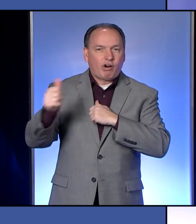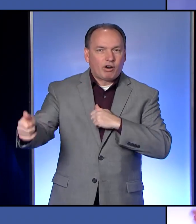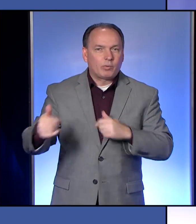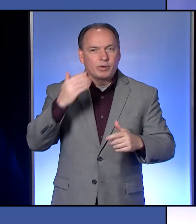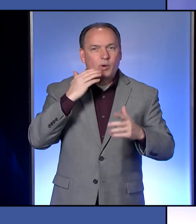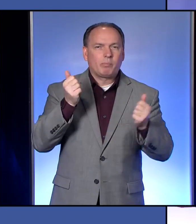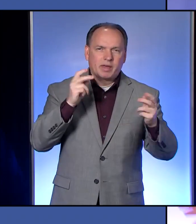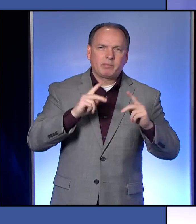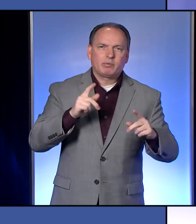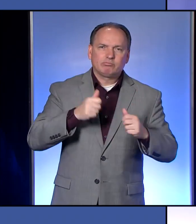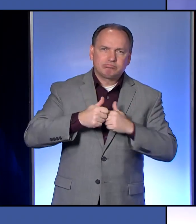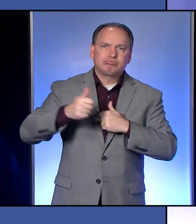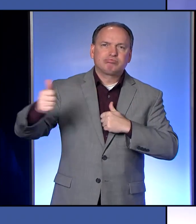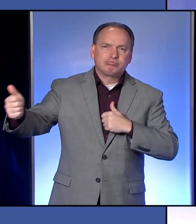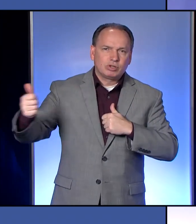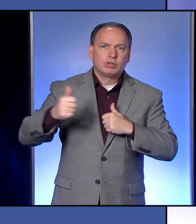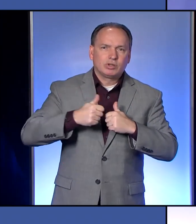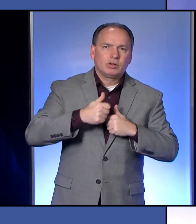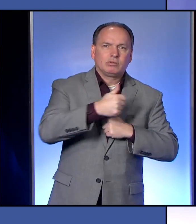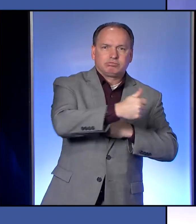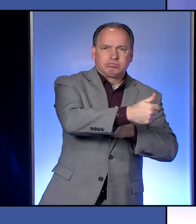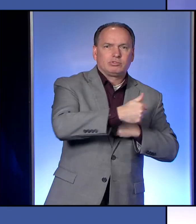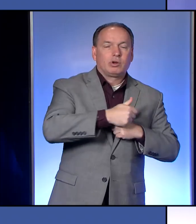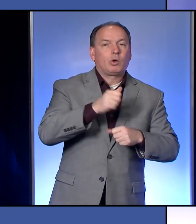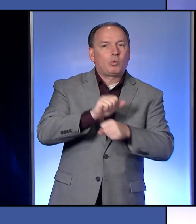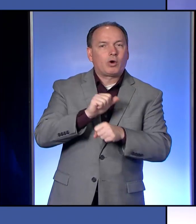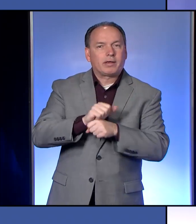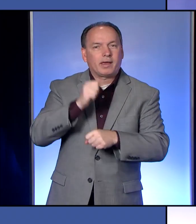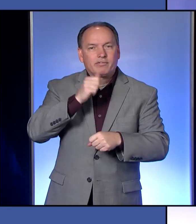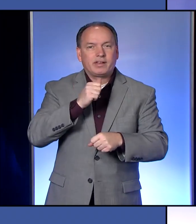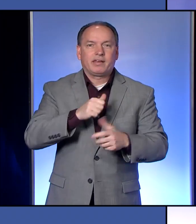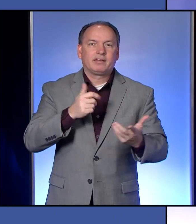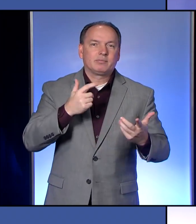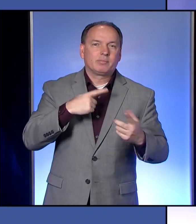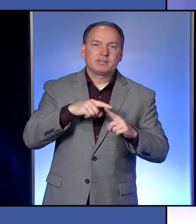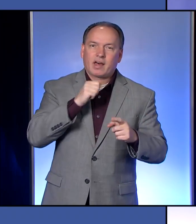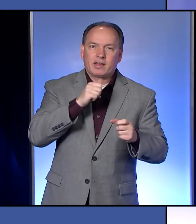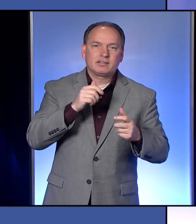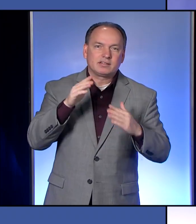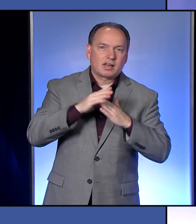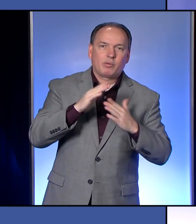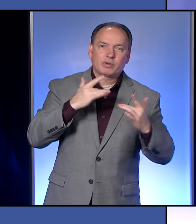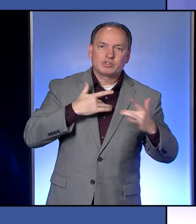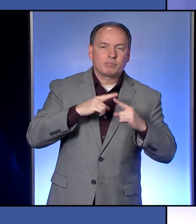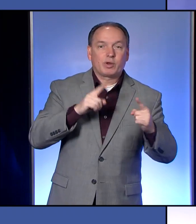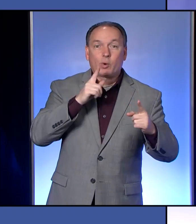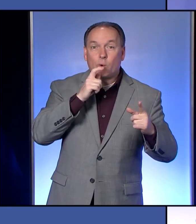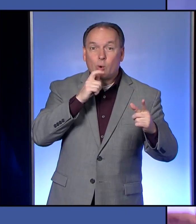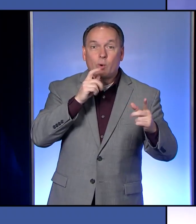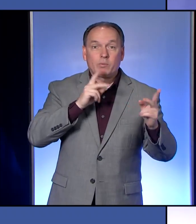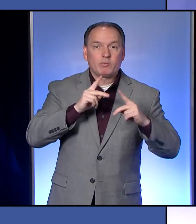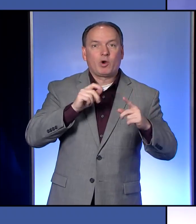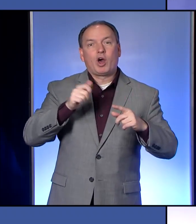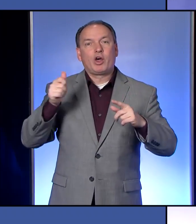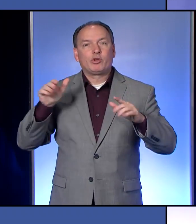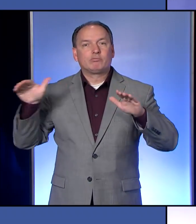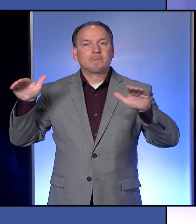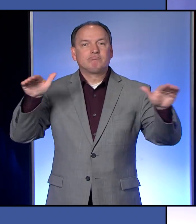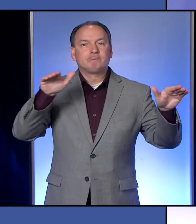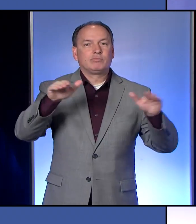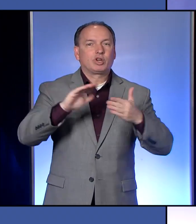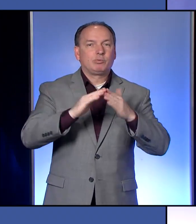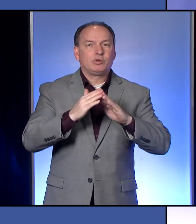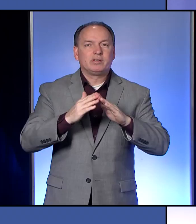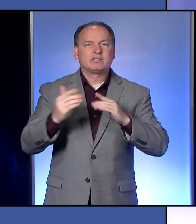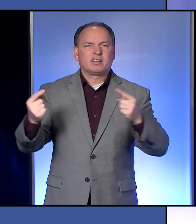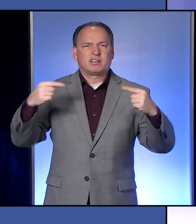a number of people who do go back and forth to work every day. That's not much of a concern. It's really those people who've been in other communities and come